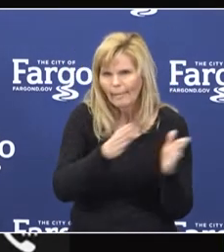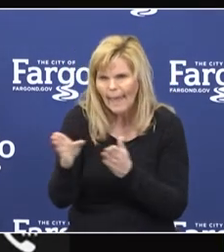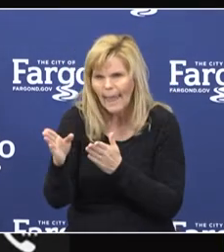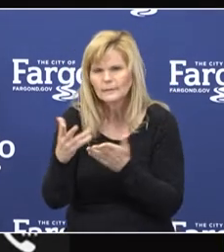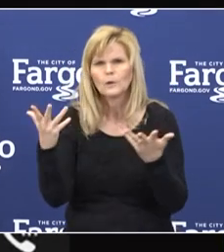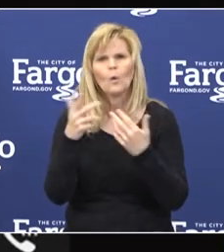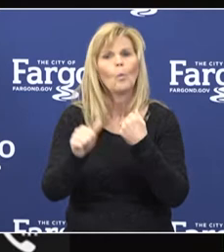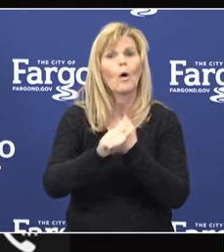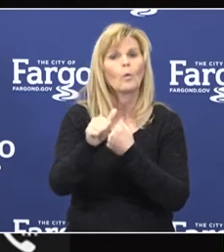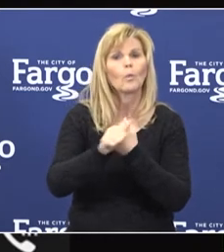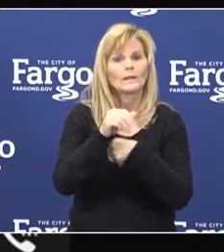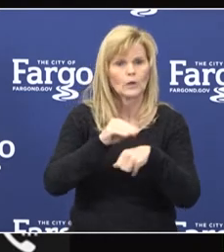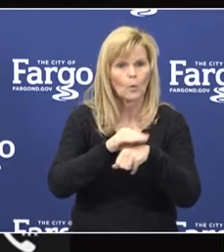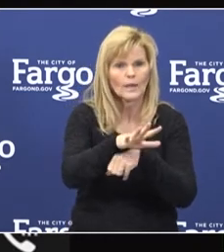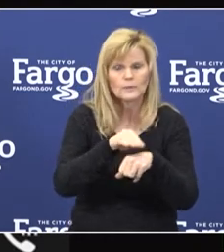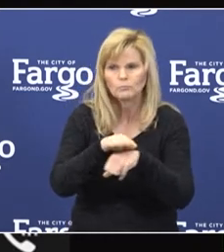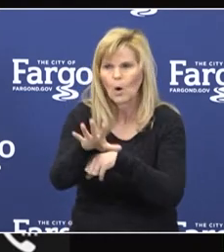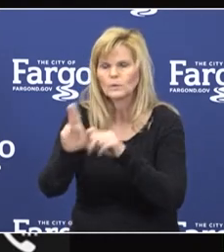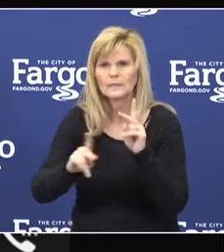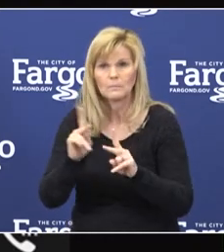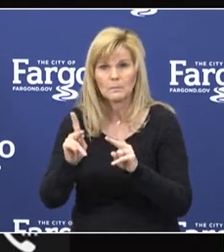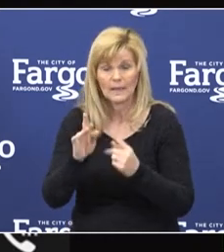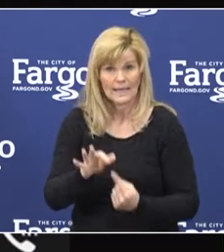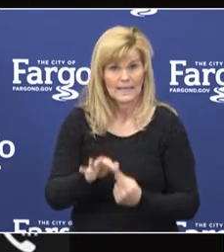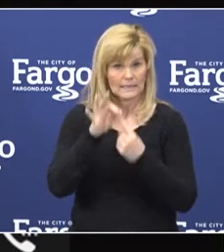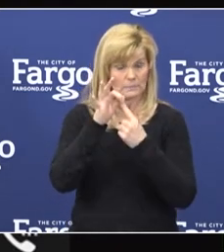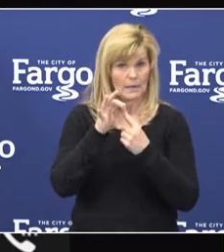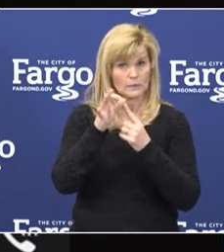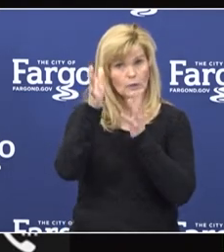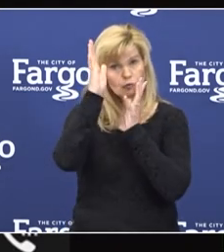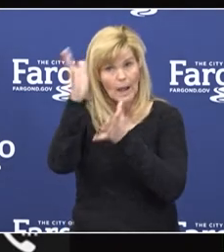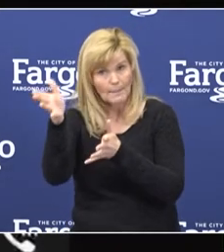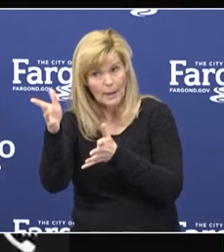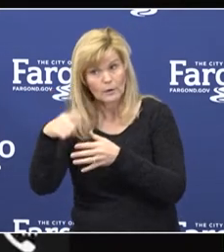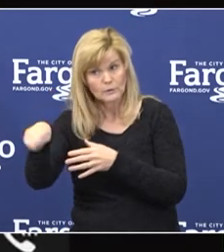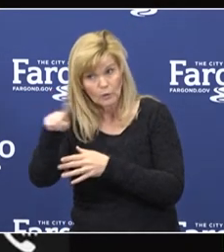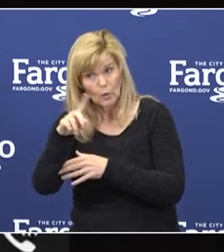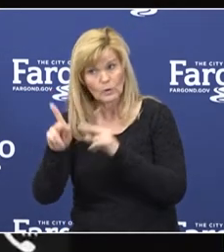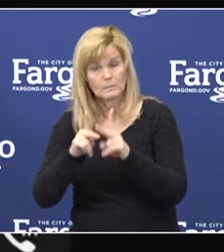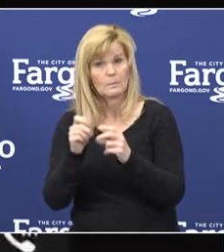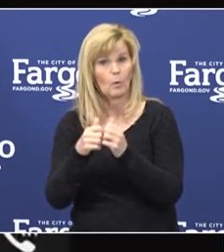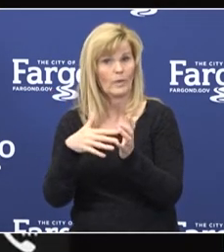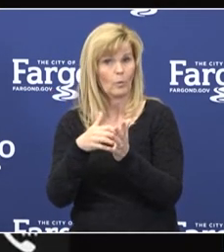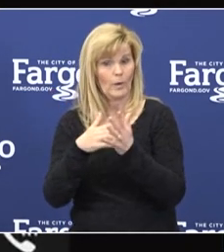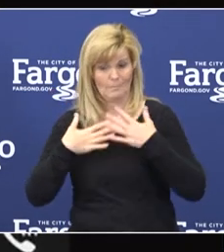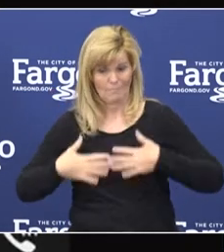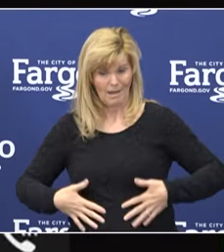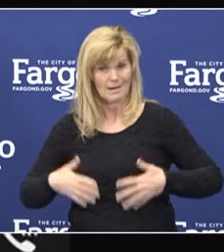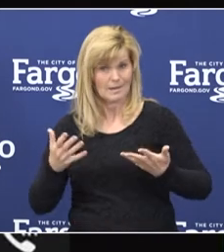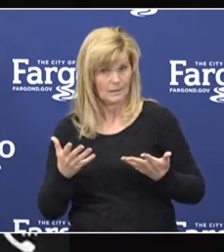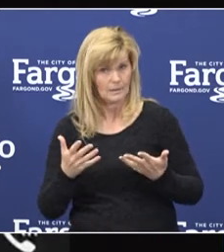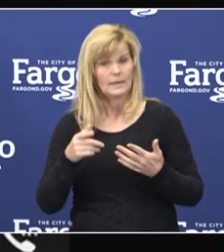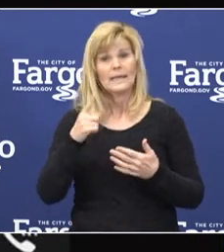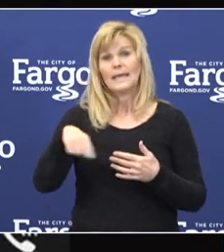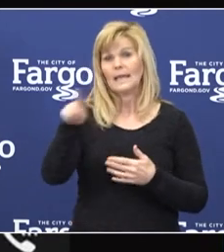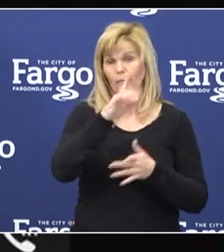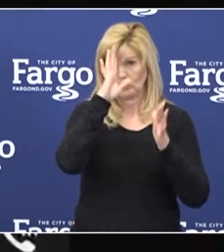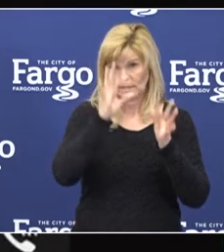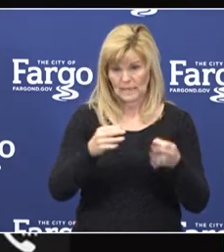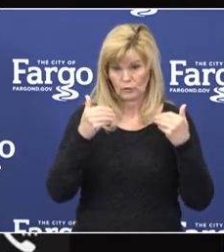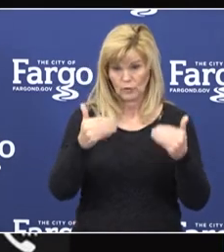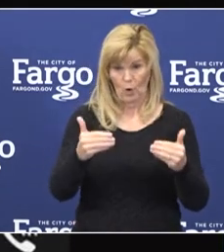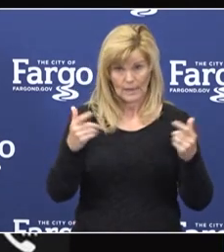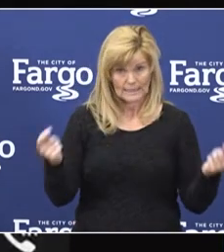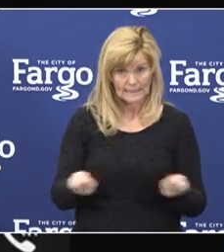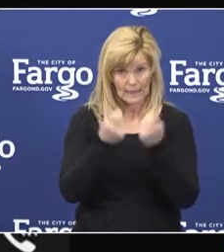be exposing everyone to, especially grandparents and those with underlying health conditions. If you are choosing to celebrate, please